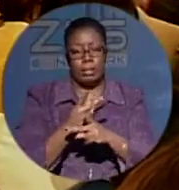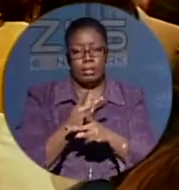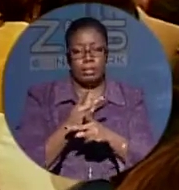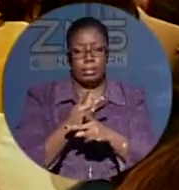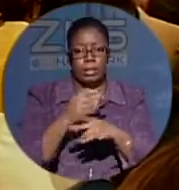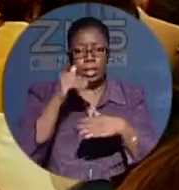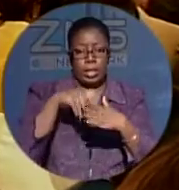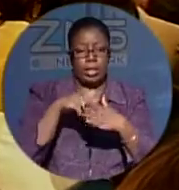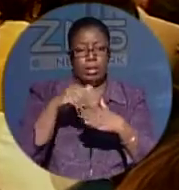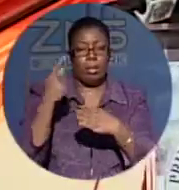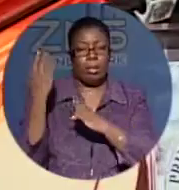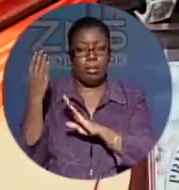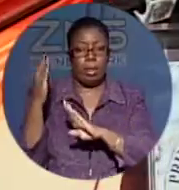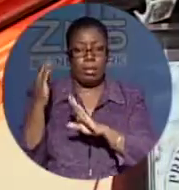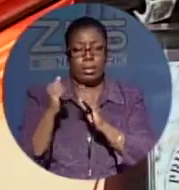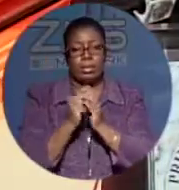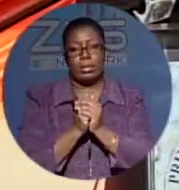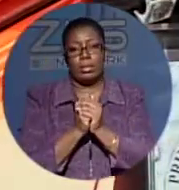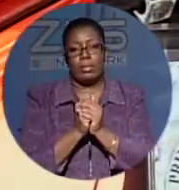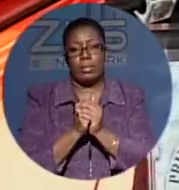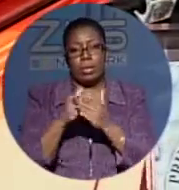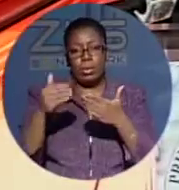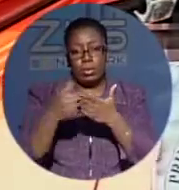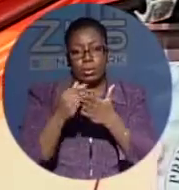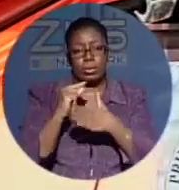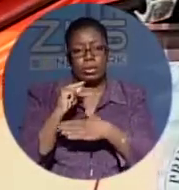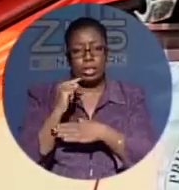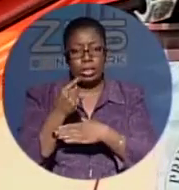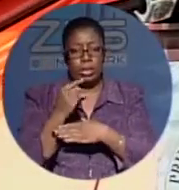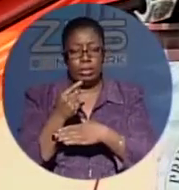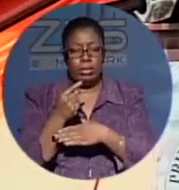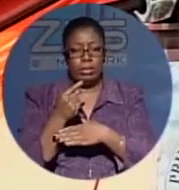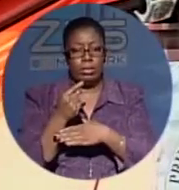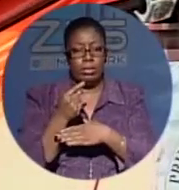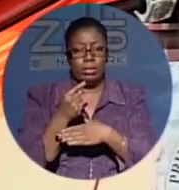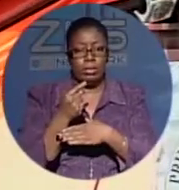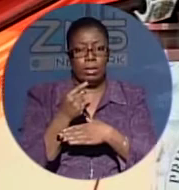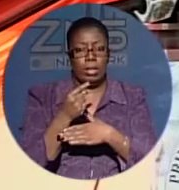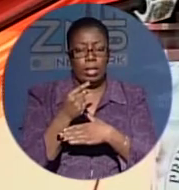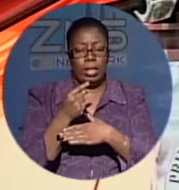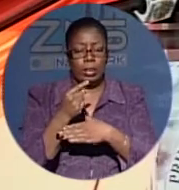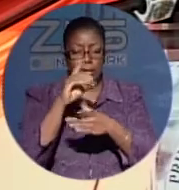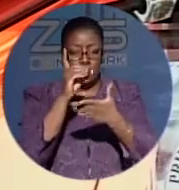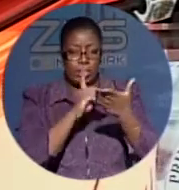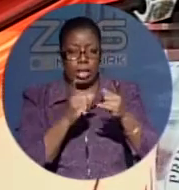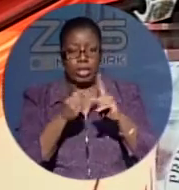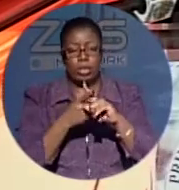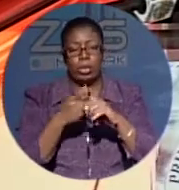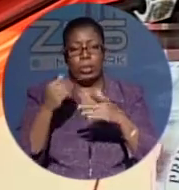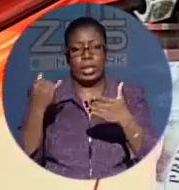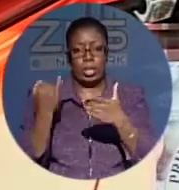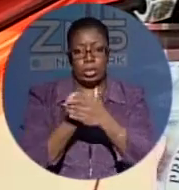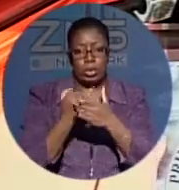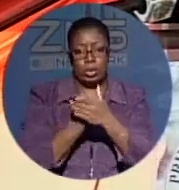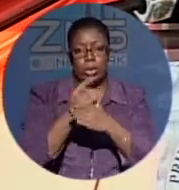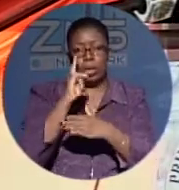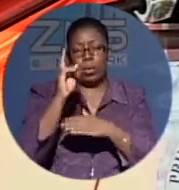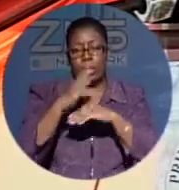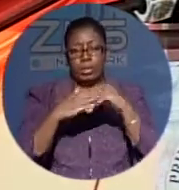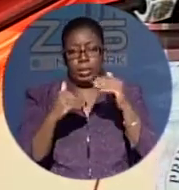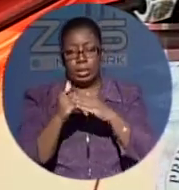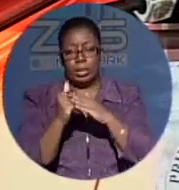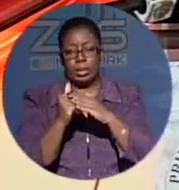sector in the modern Bahamas. Since the new critical care complex is designed to include in one building